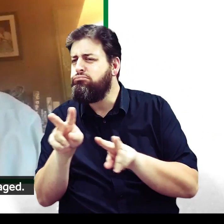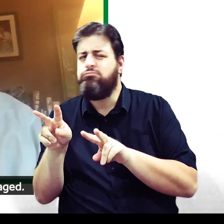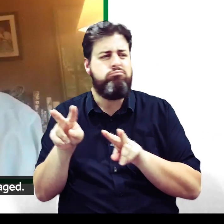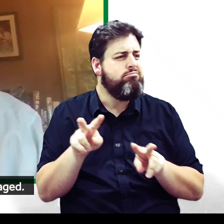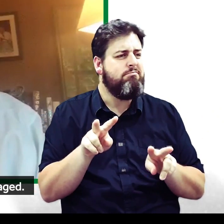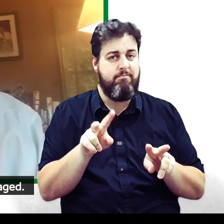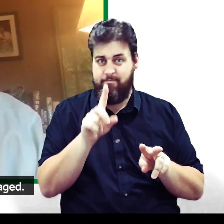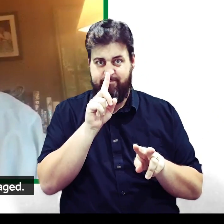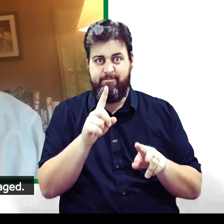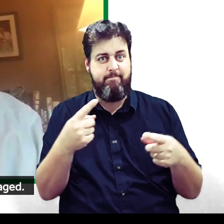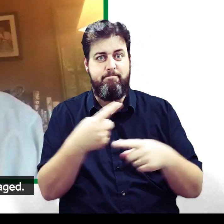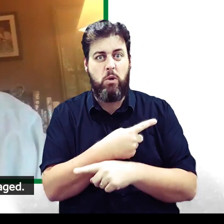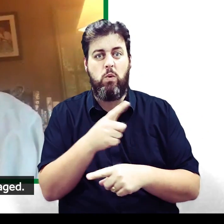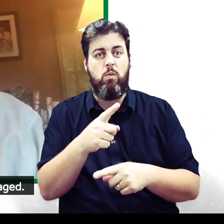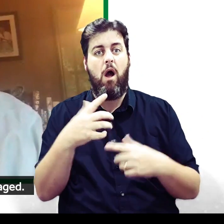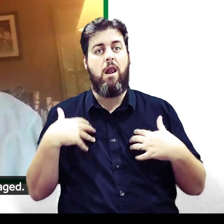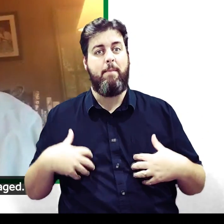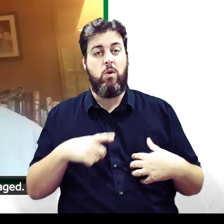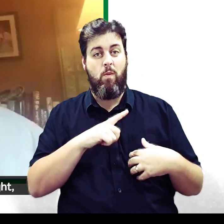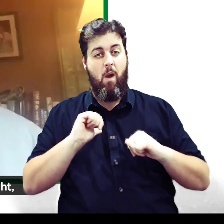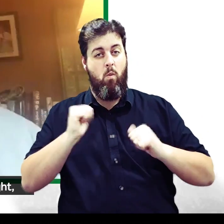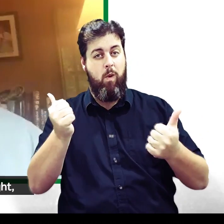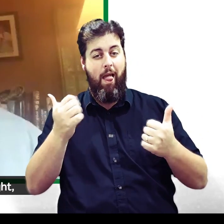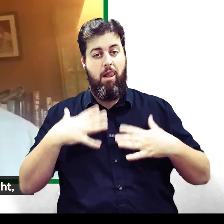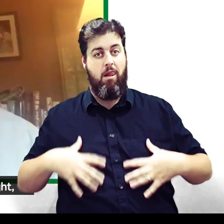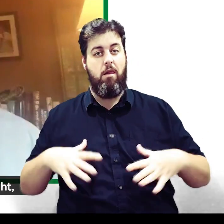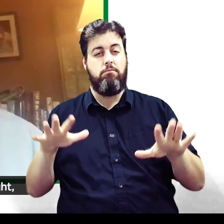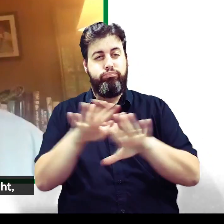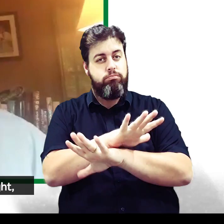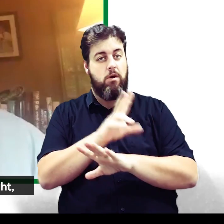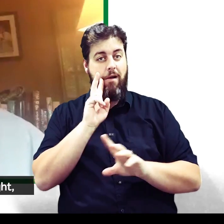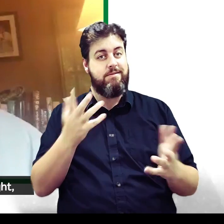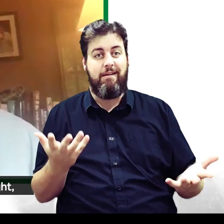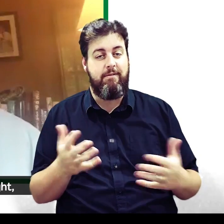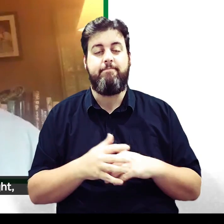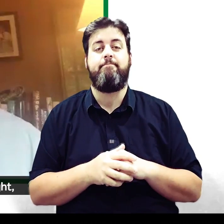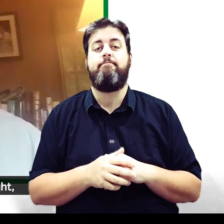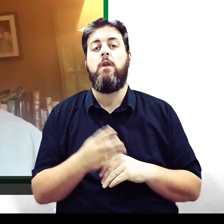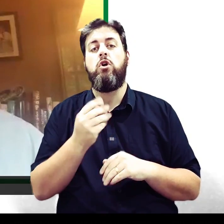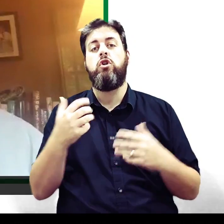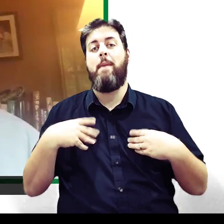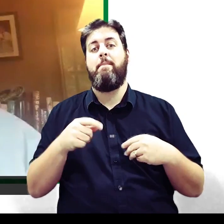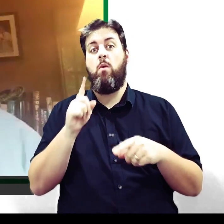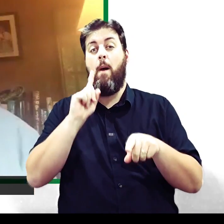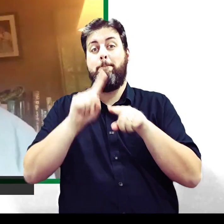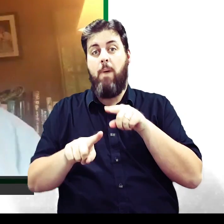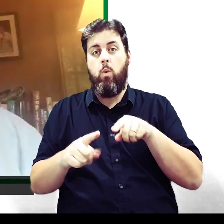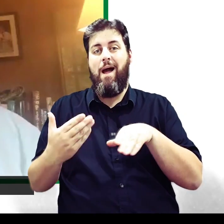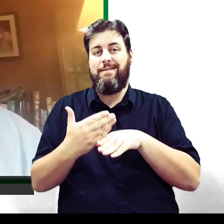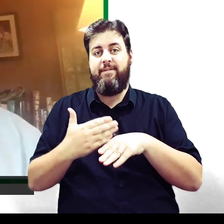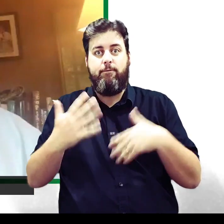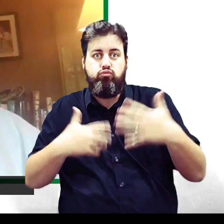when they're in the tree because they are so well camouflaged. There are some animals of course which are much more active at night. So some